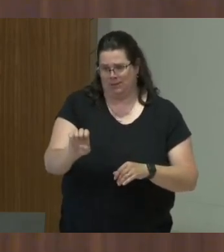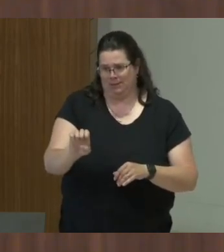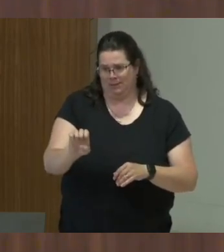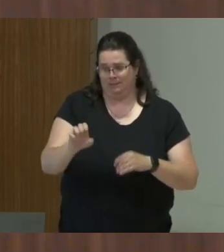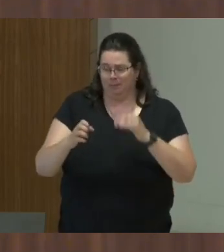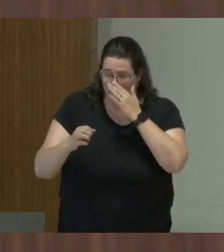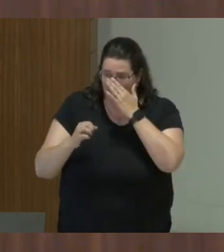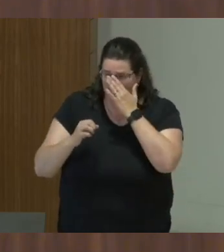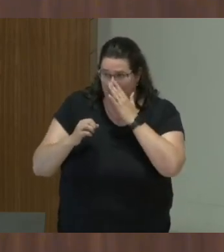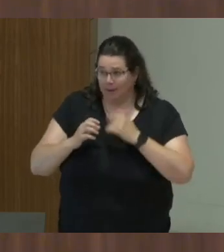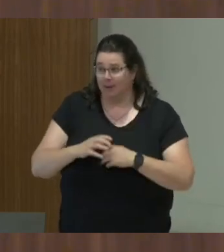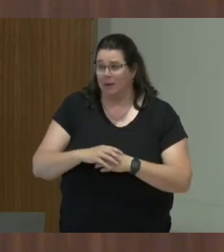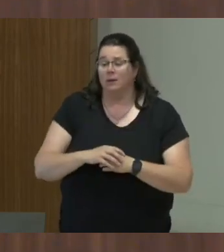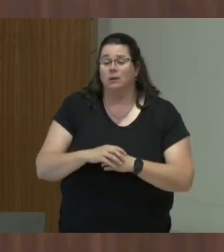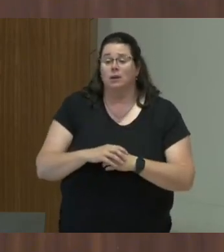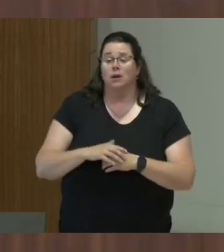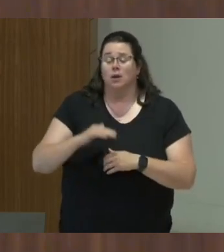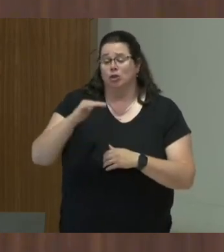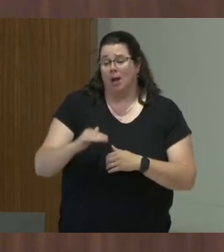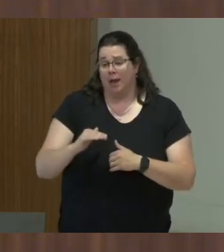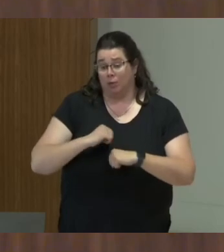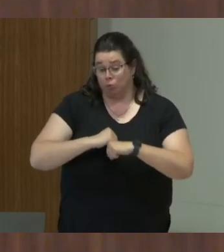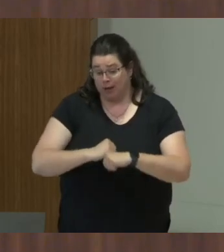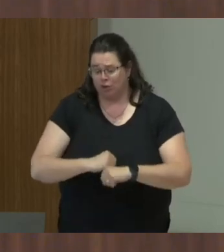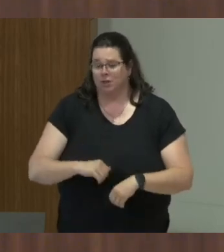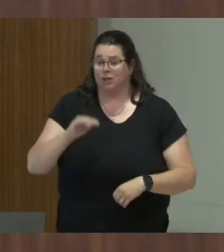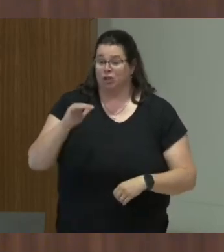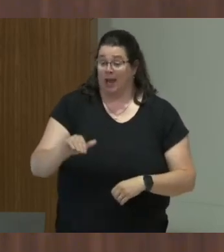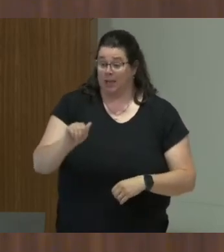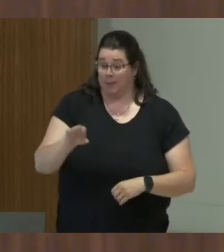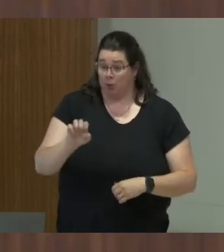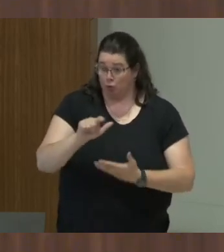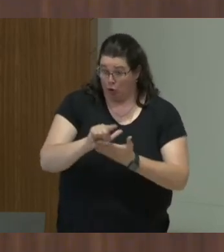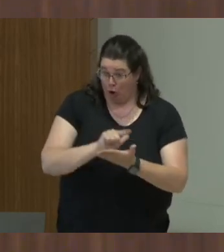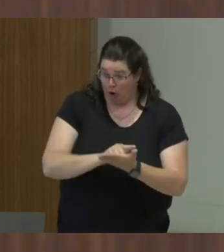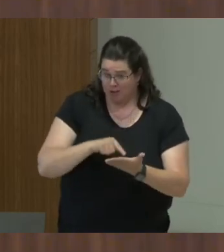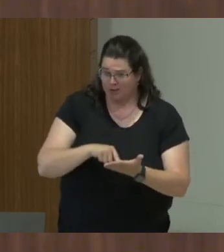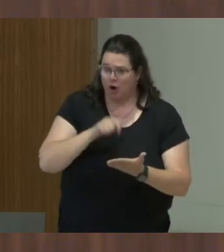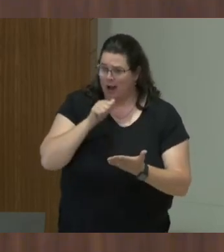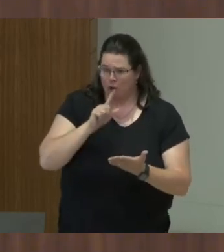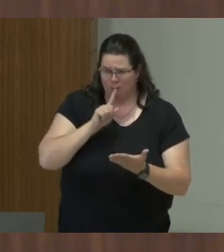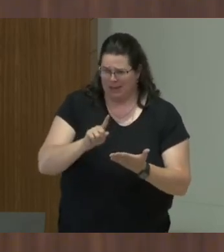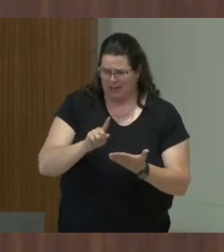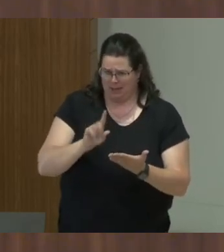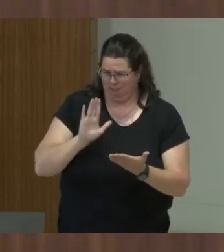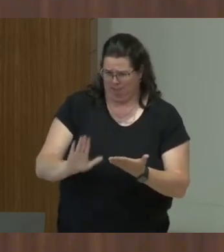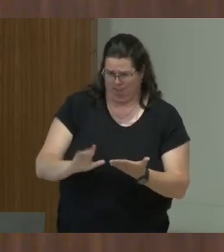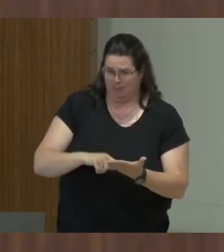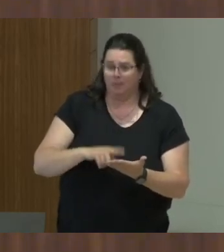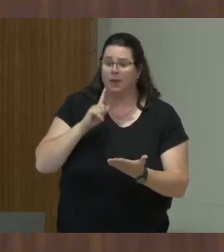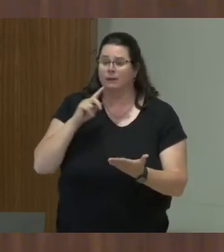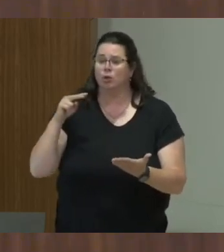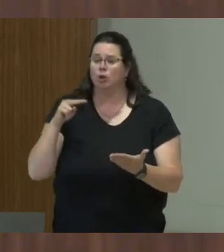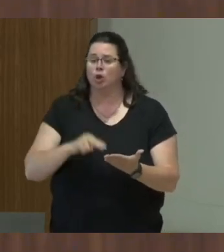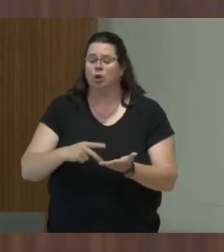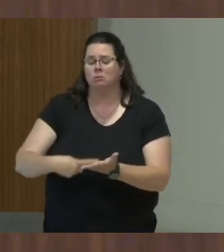been hearing about child protection, child abuse a lot, so I will not go into the definitions, but basically, if we look at the discourses